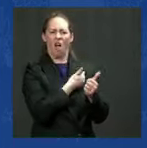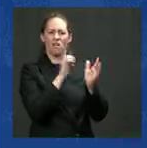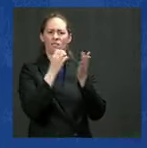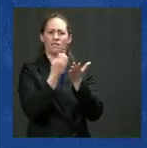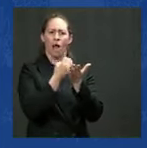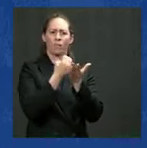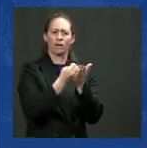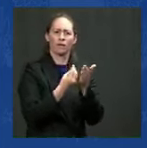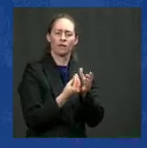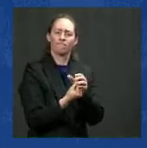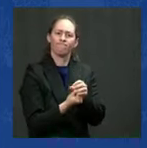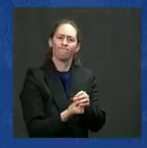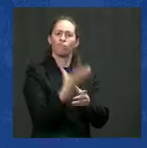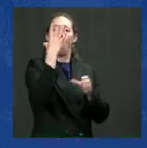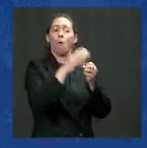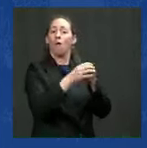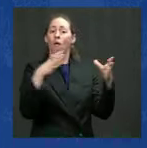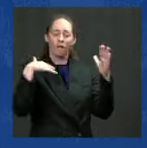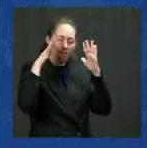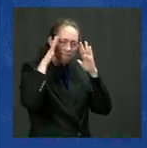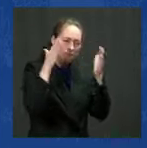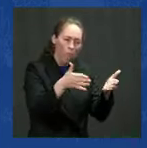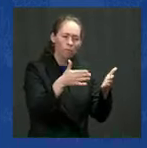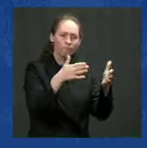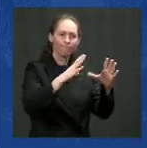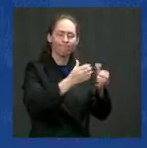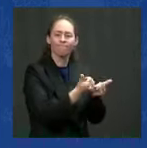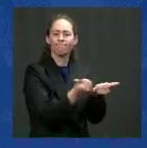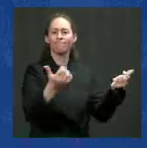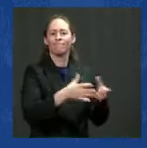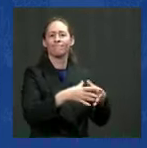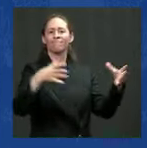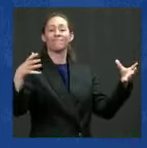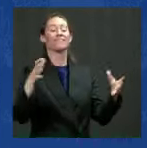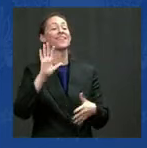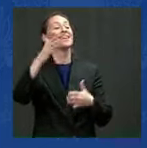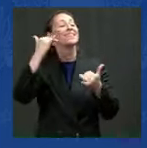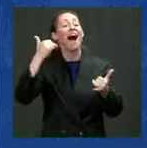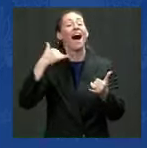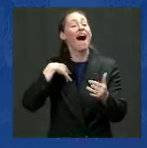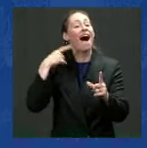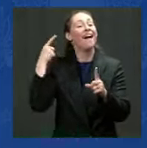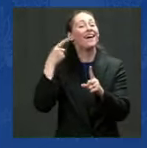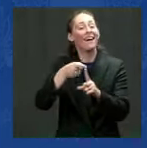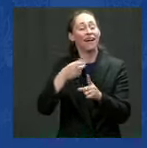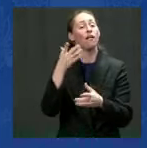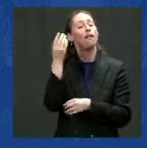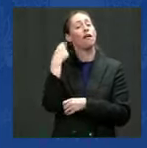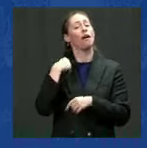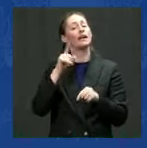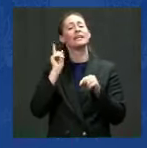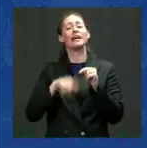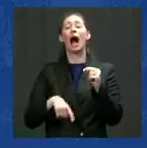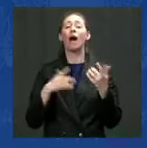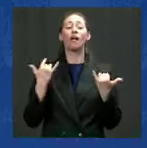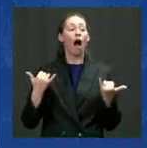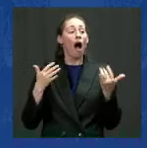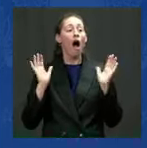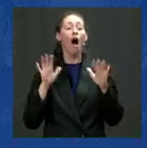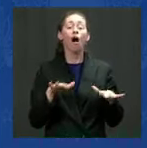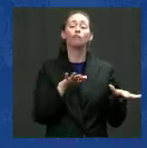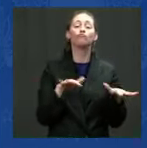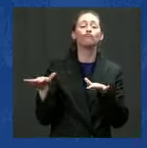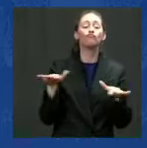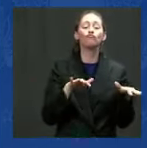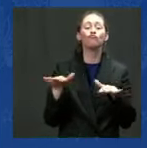But despite that progress, we cannot afford to be complacent. We know that our economic recovery hinges on getting the